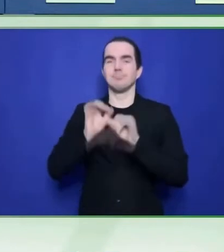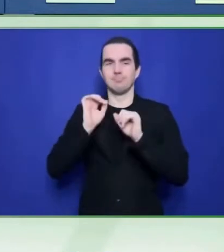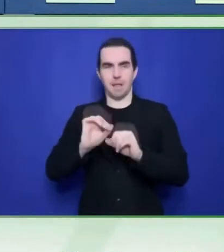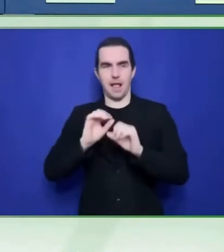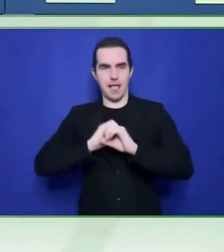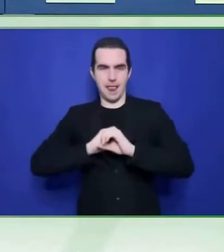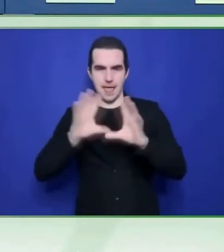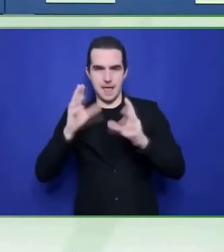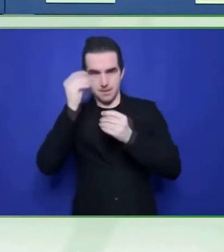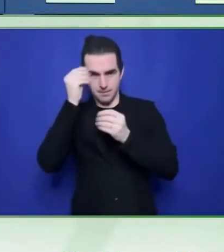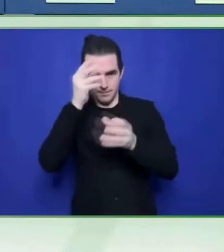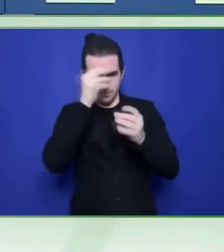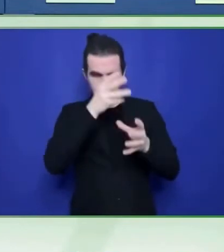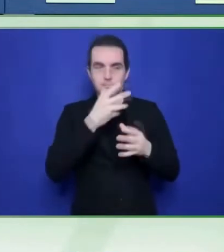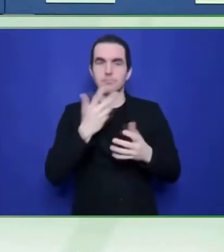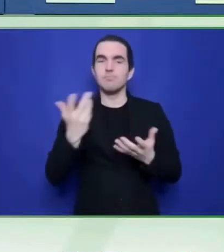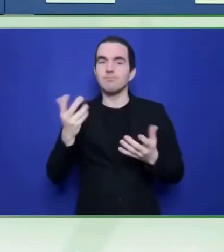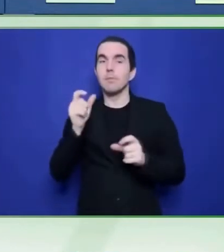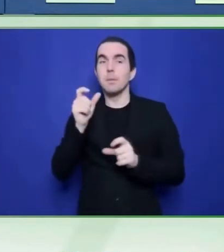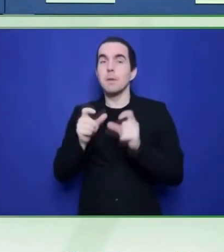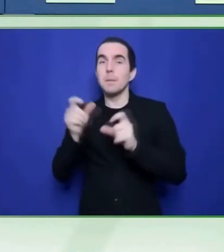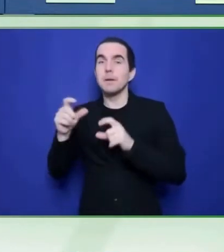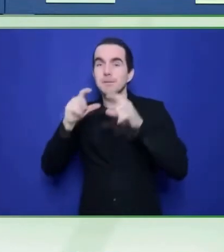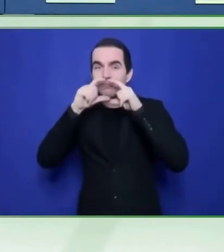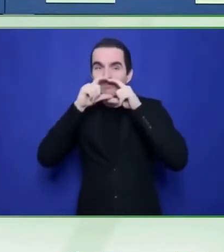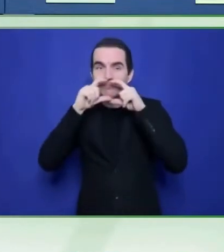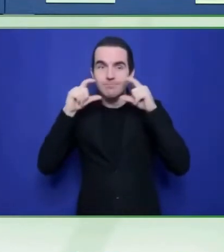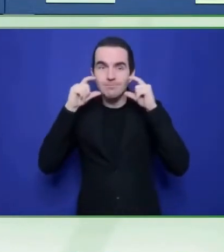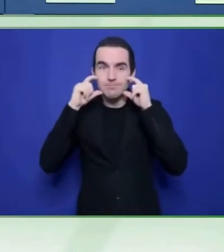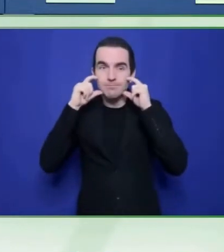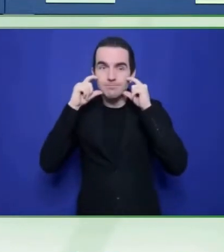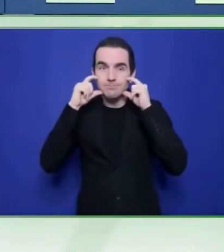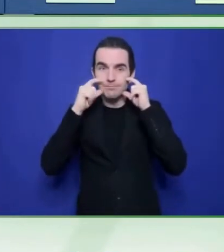at the same time as hearing people.